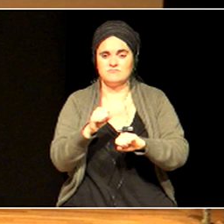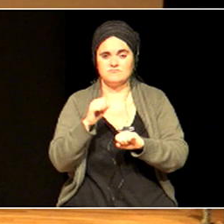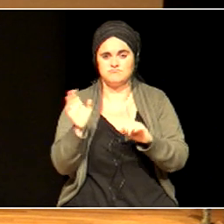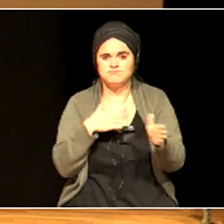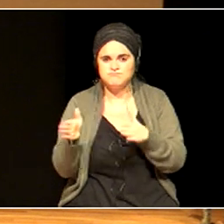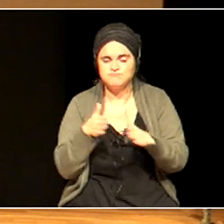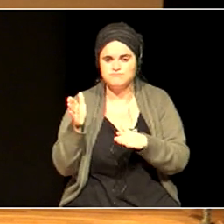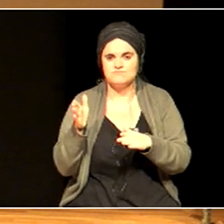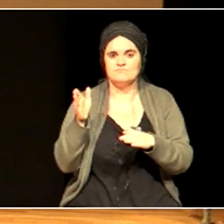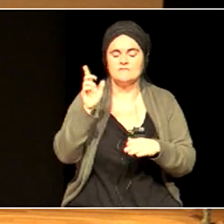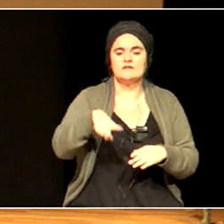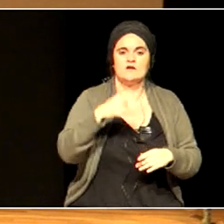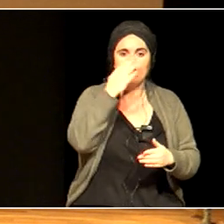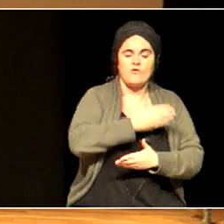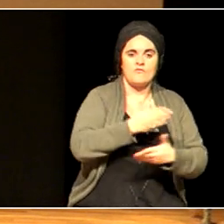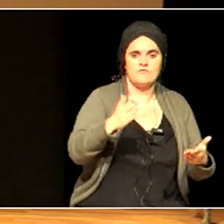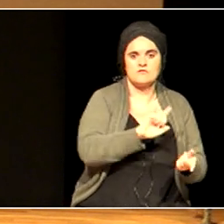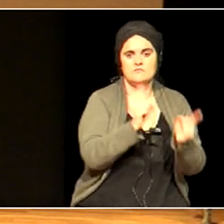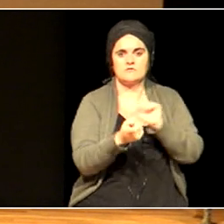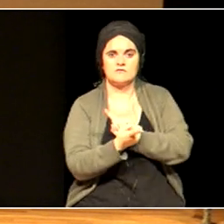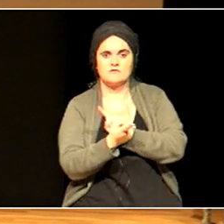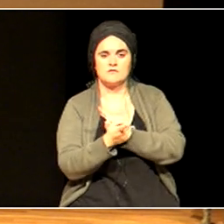Trust by surveillance.